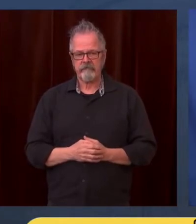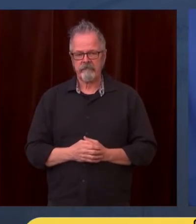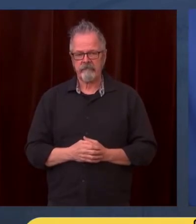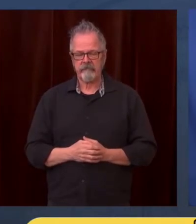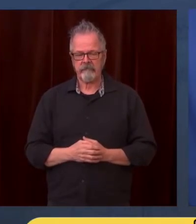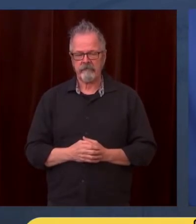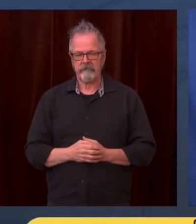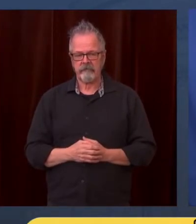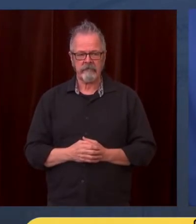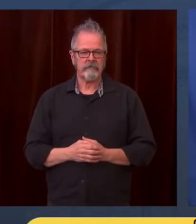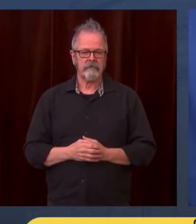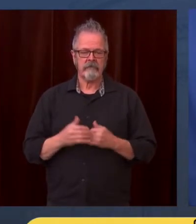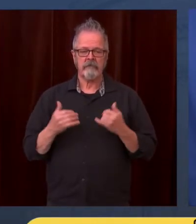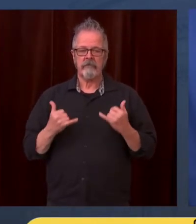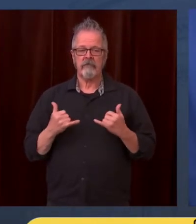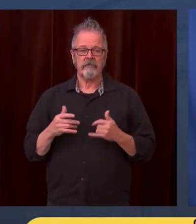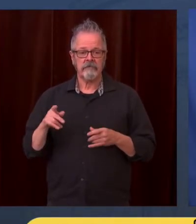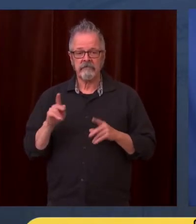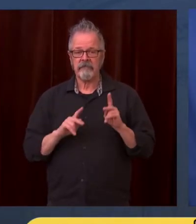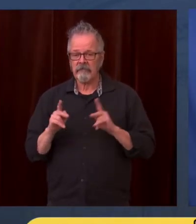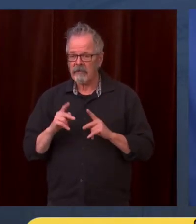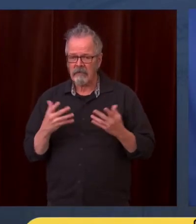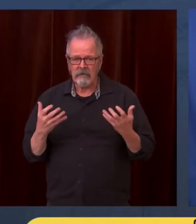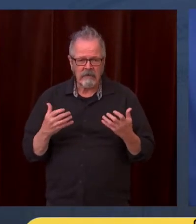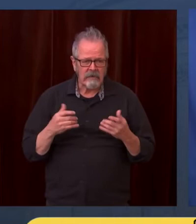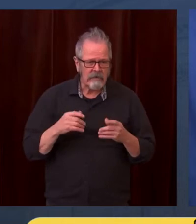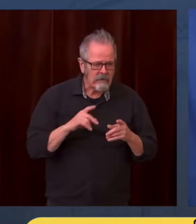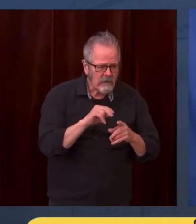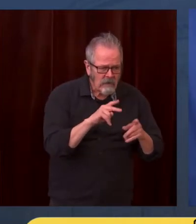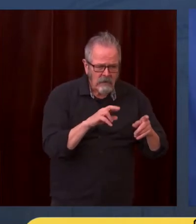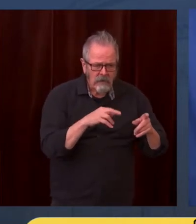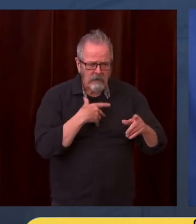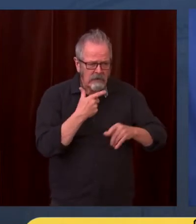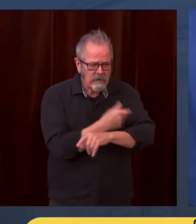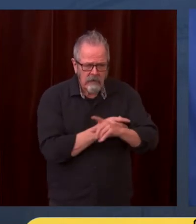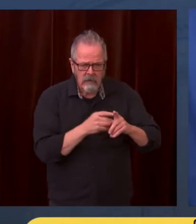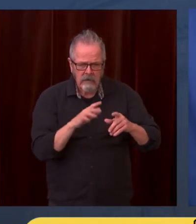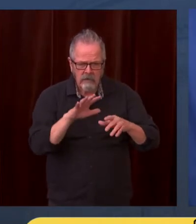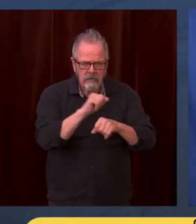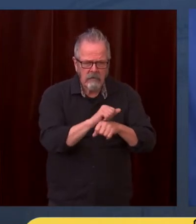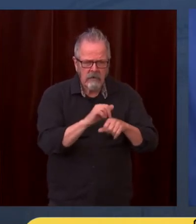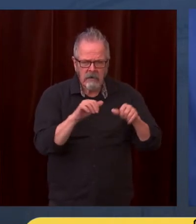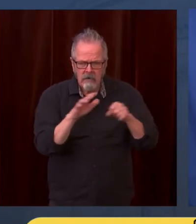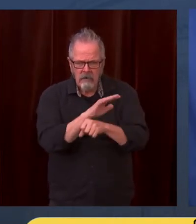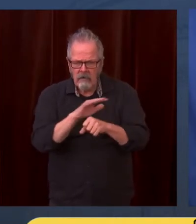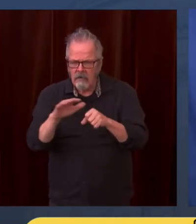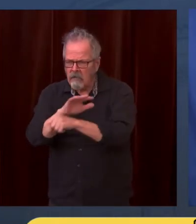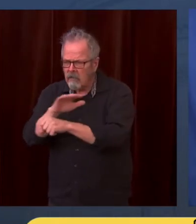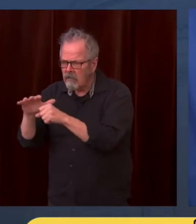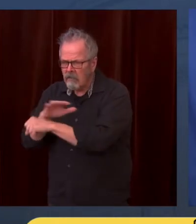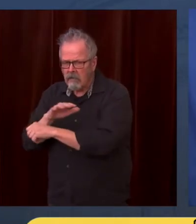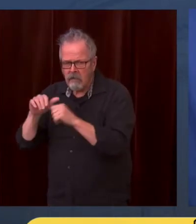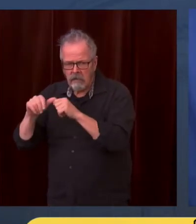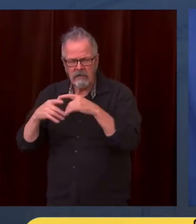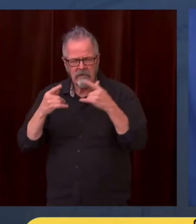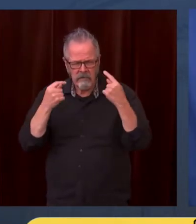Keep at it. Hours don't count, but weeks do when it comes to booster shots. So let's make sure we continue to